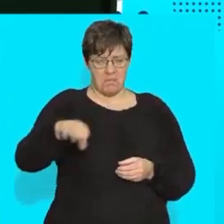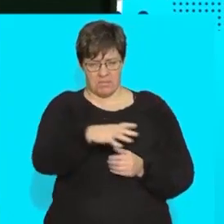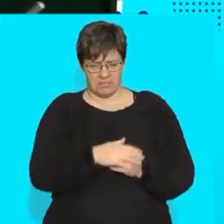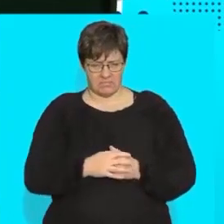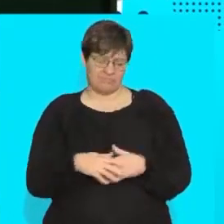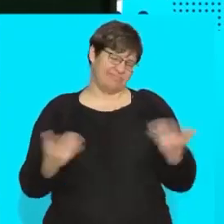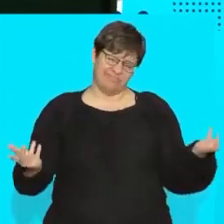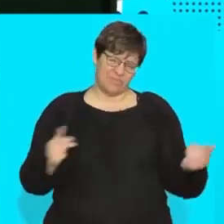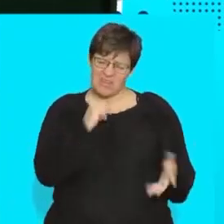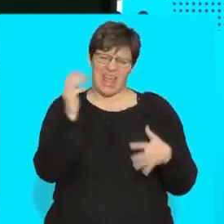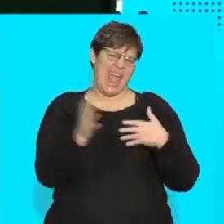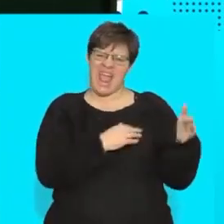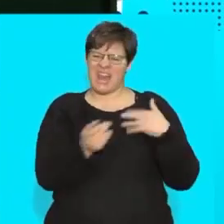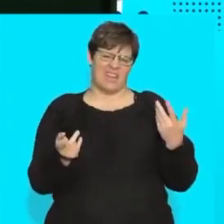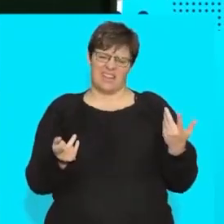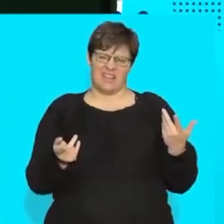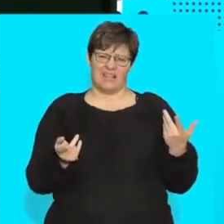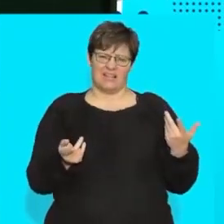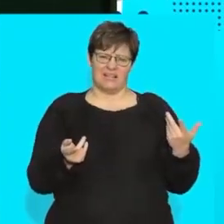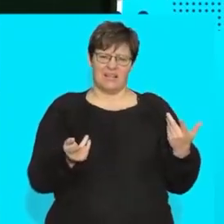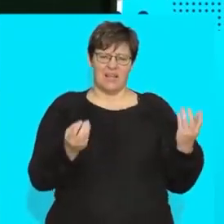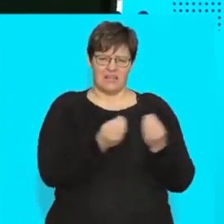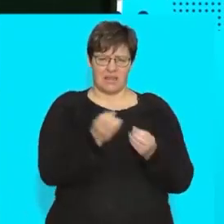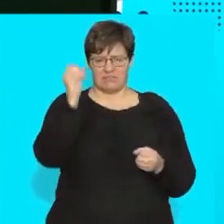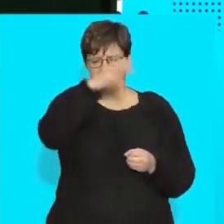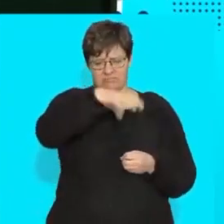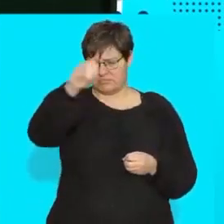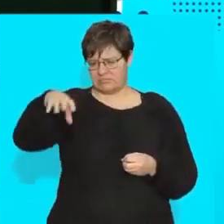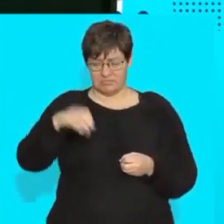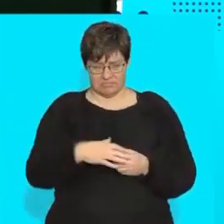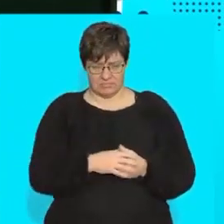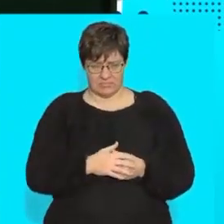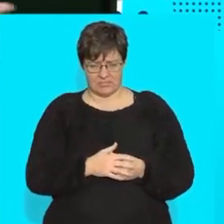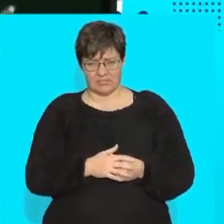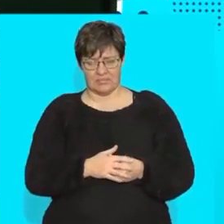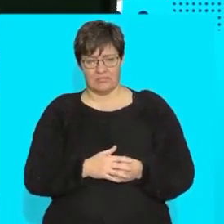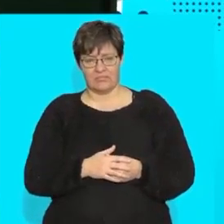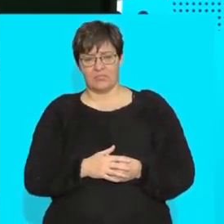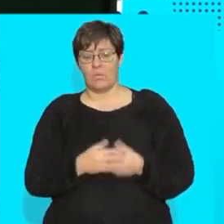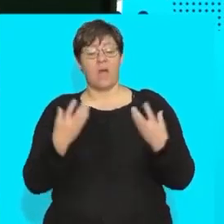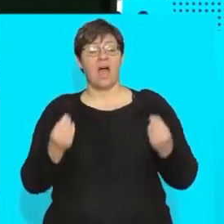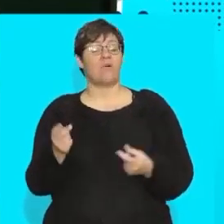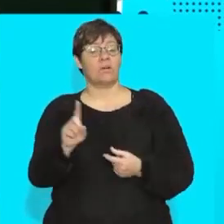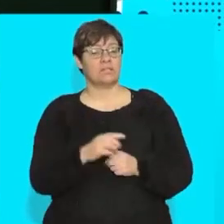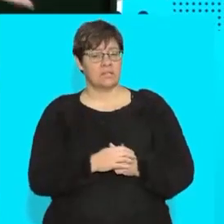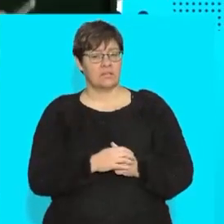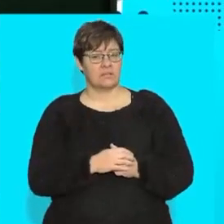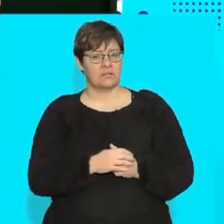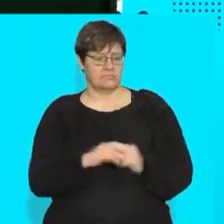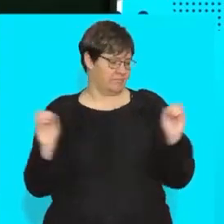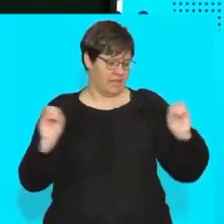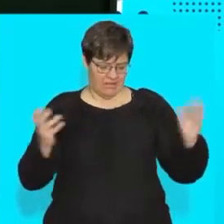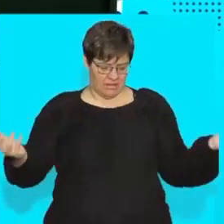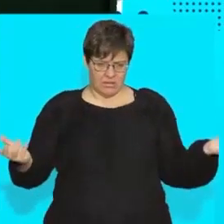don't have lego you can just find any kind of thing shape that you can put into it what have you got you've got nothing